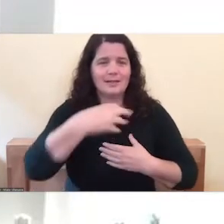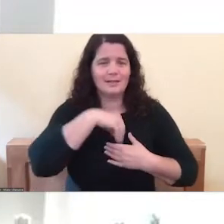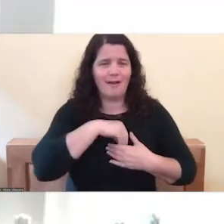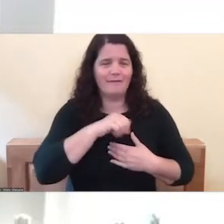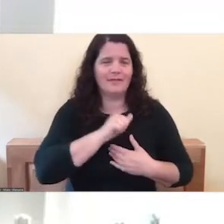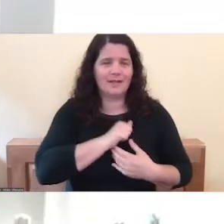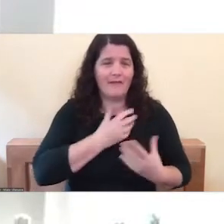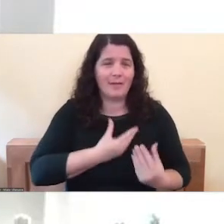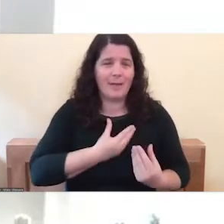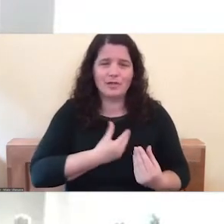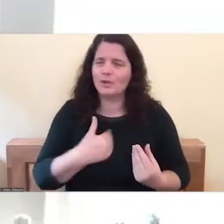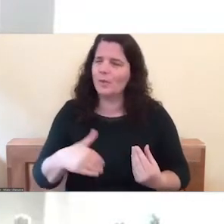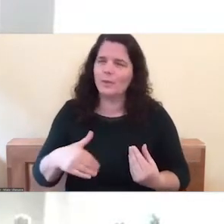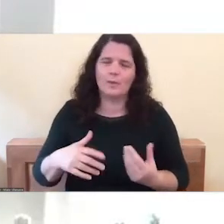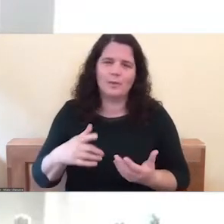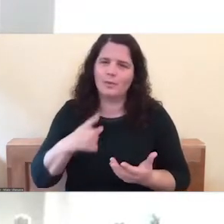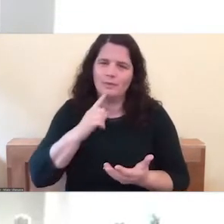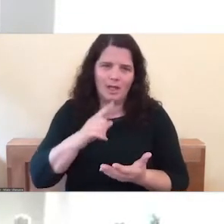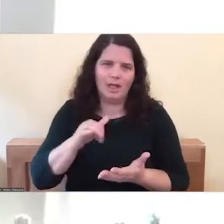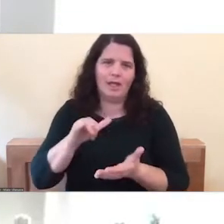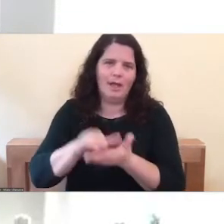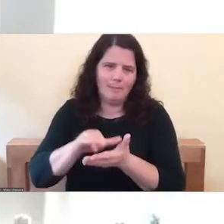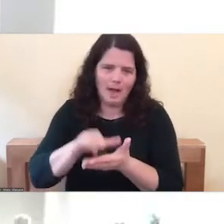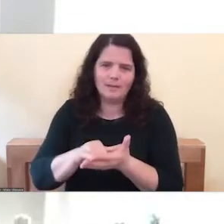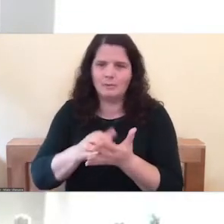have been impossible really. Yeah.